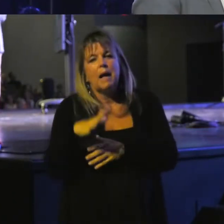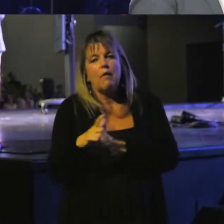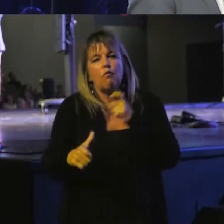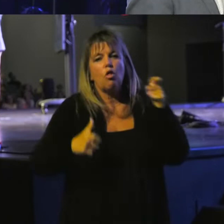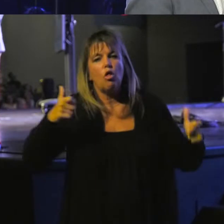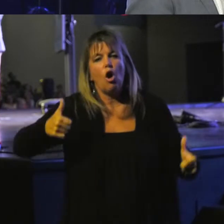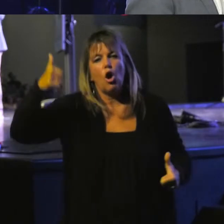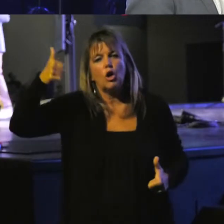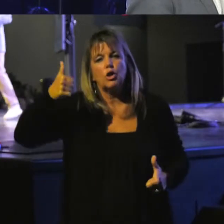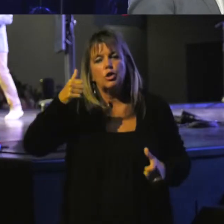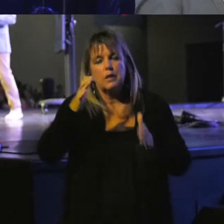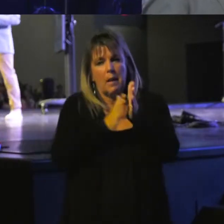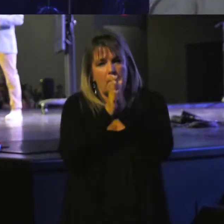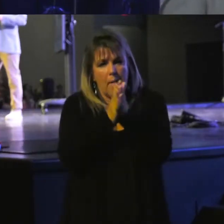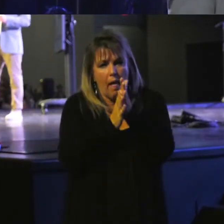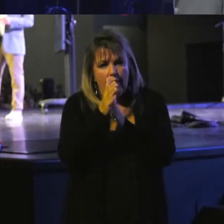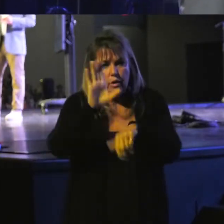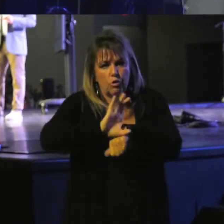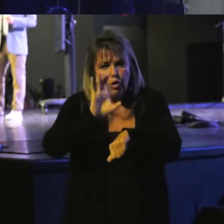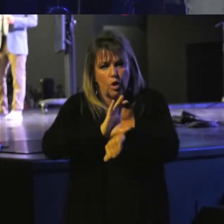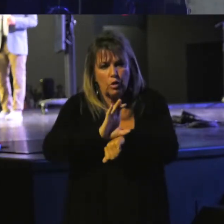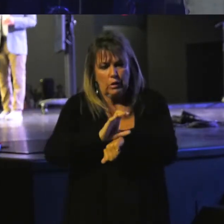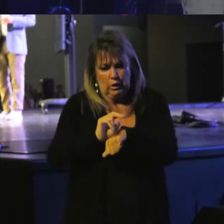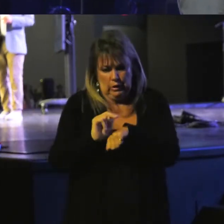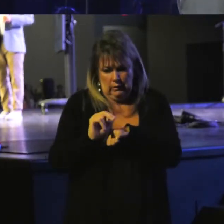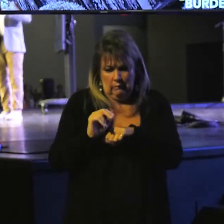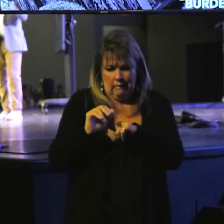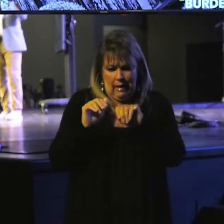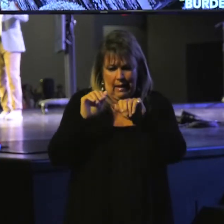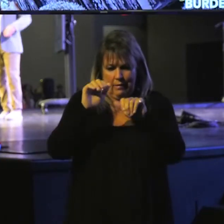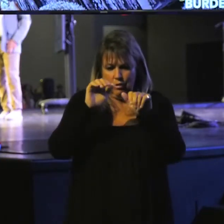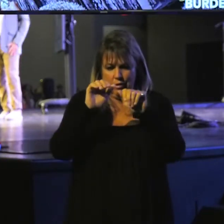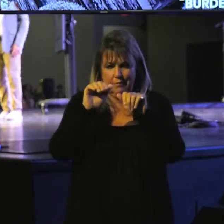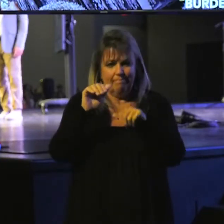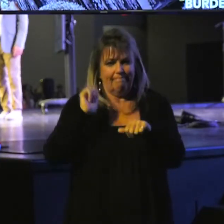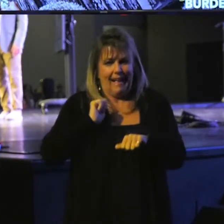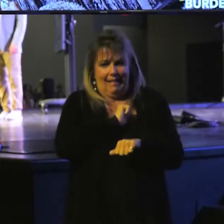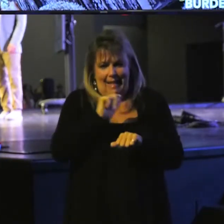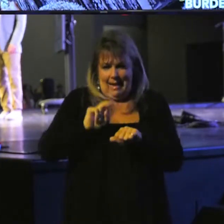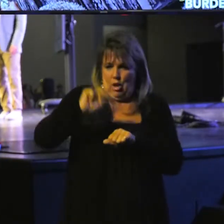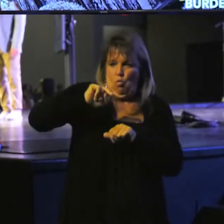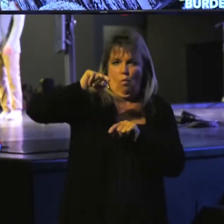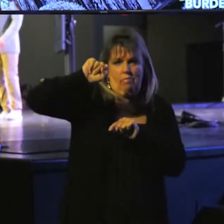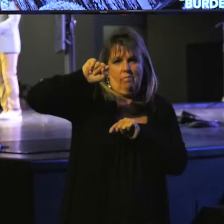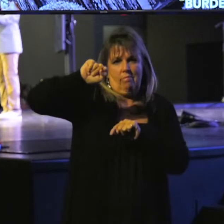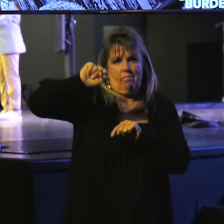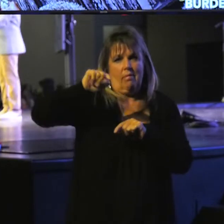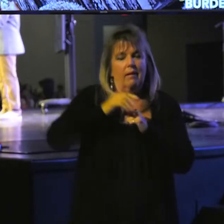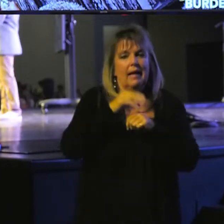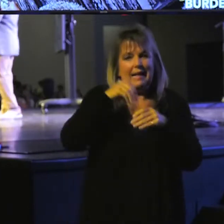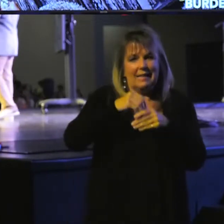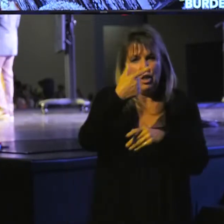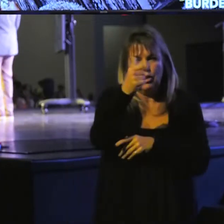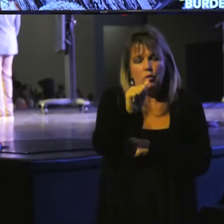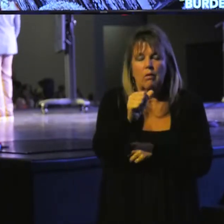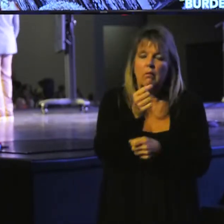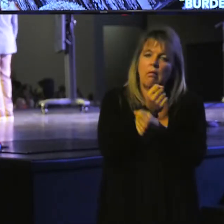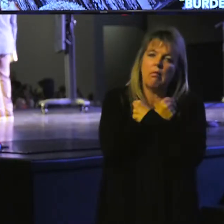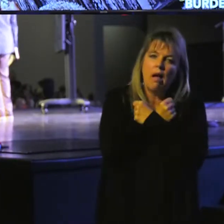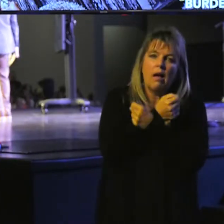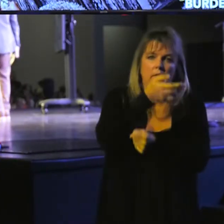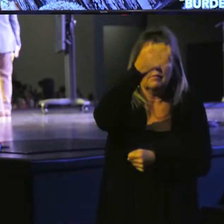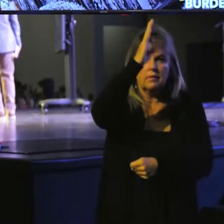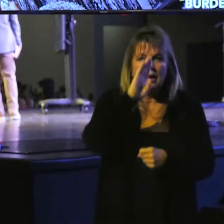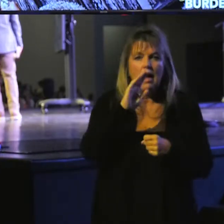largest Methodist church just north of Atlanta inside of the state of Georgia. Man that loves God.